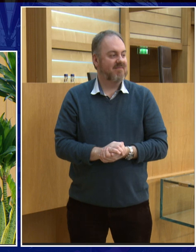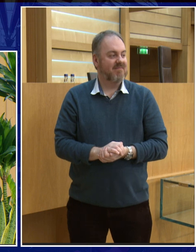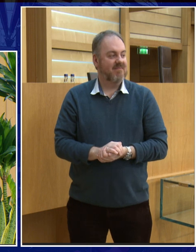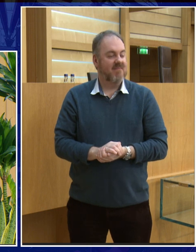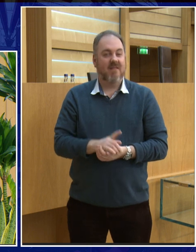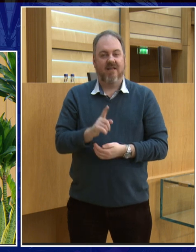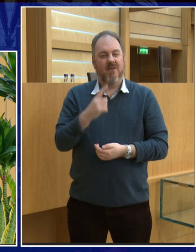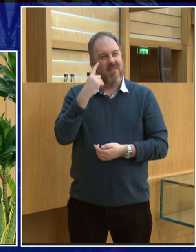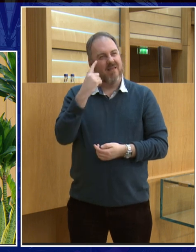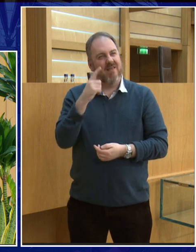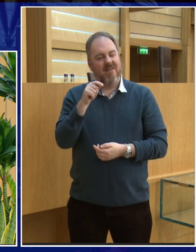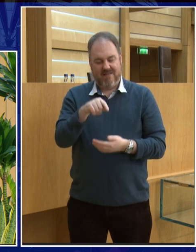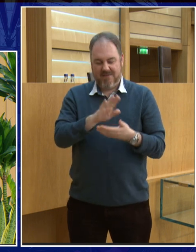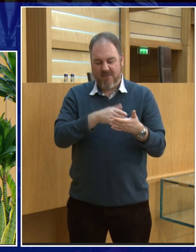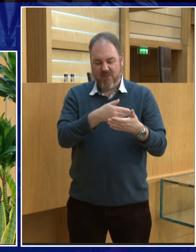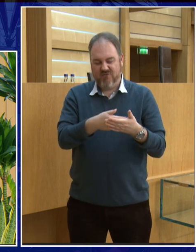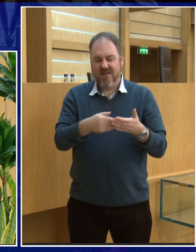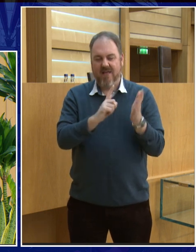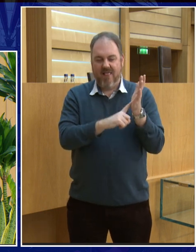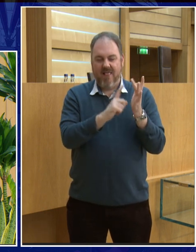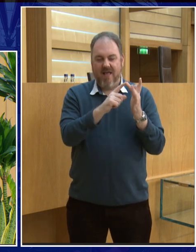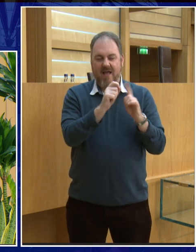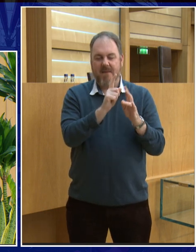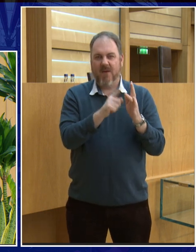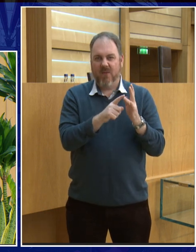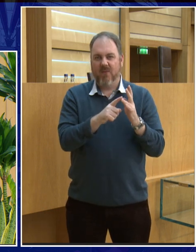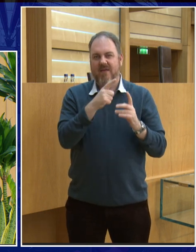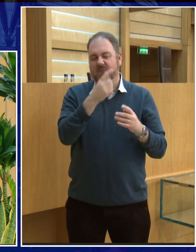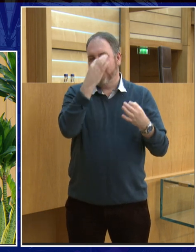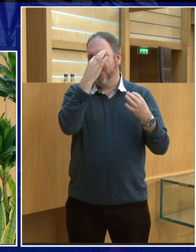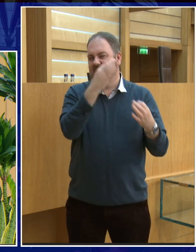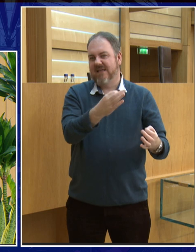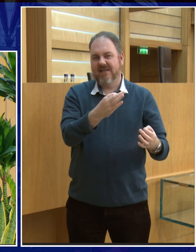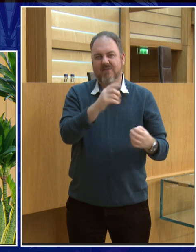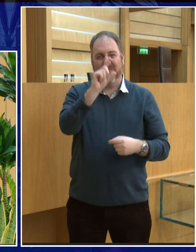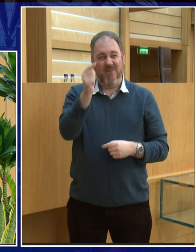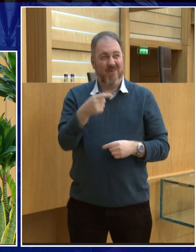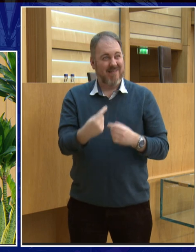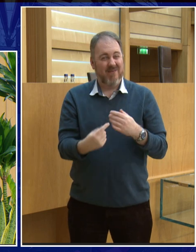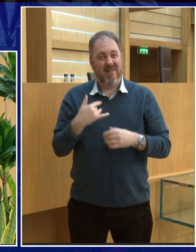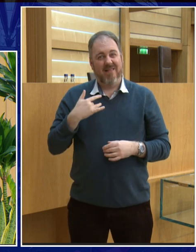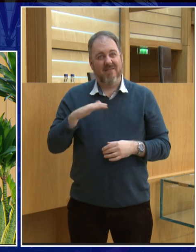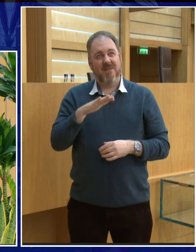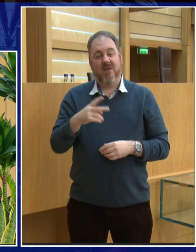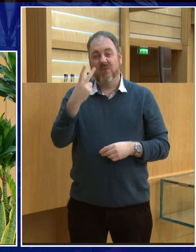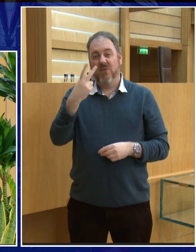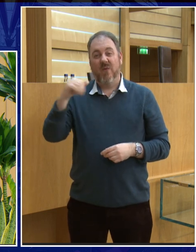2,000 years ago but Lai Po was definitely a lunatic because I think one day he'd actually drunk a little bit too much wine and someone was